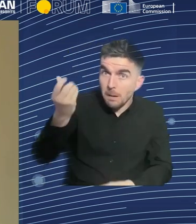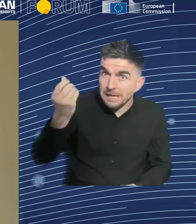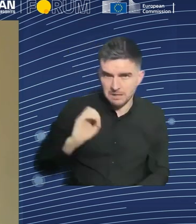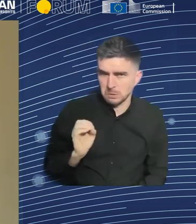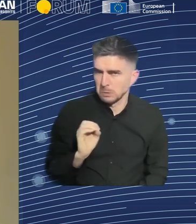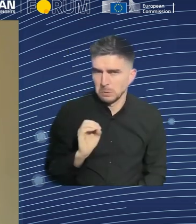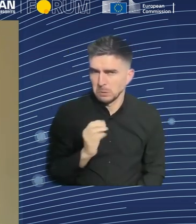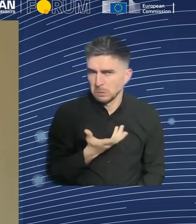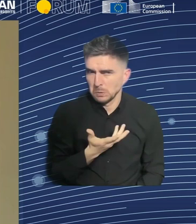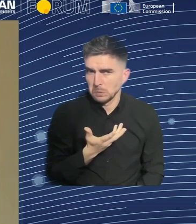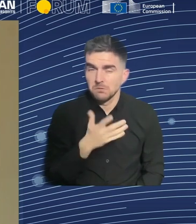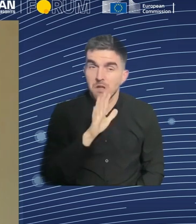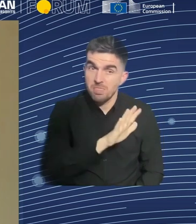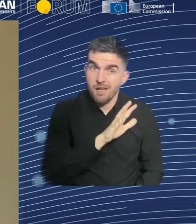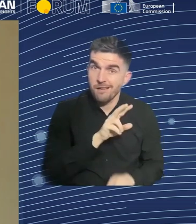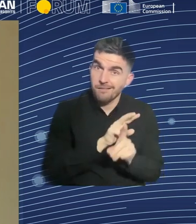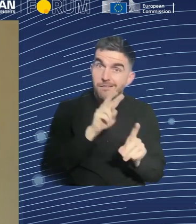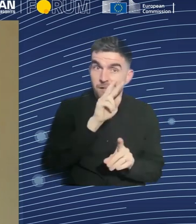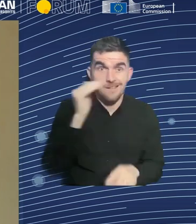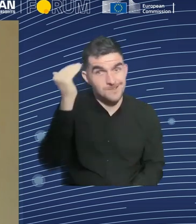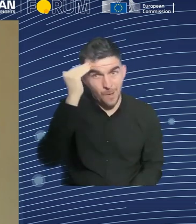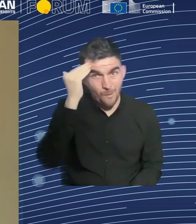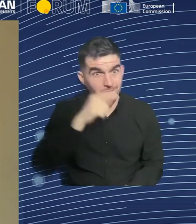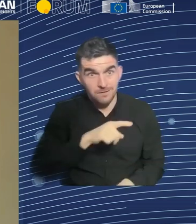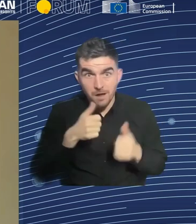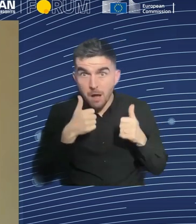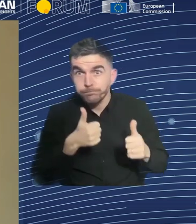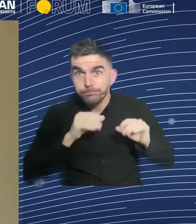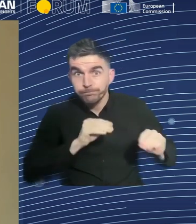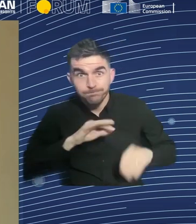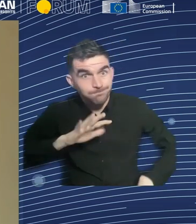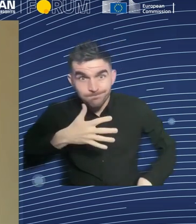able to get good jobs, and they will live in poverty.